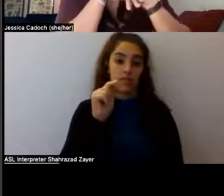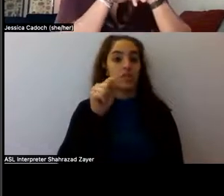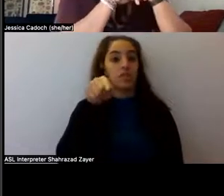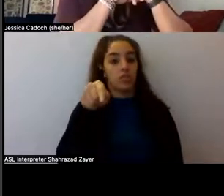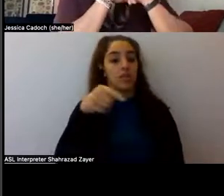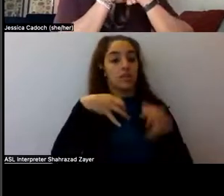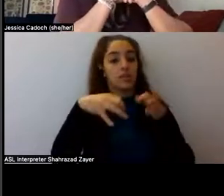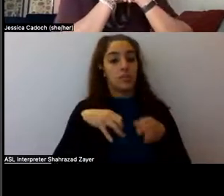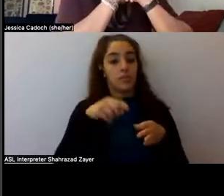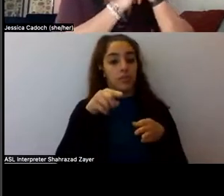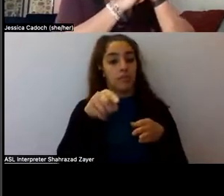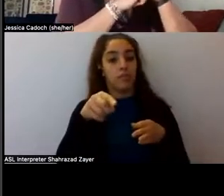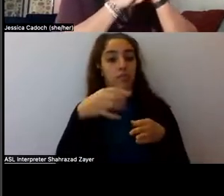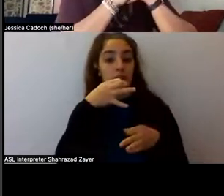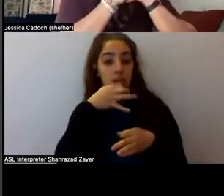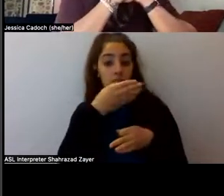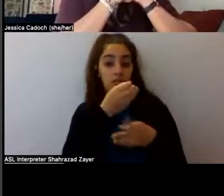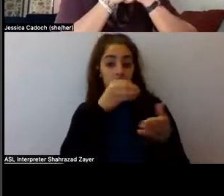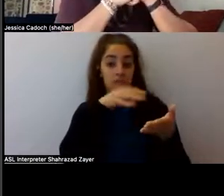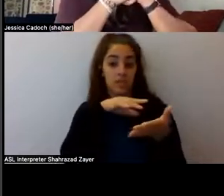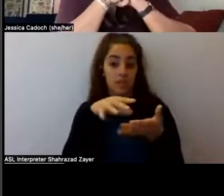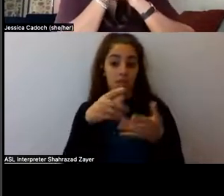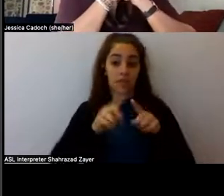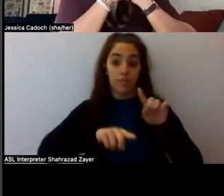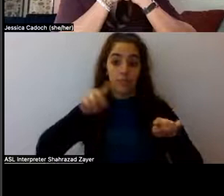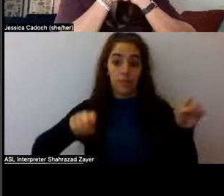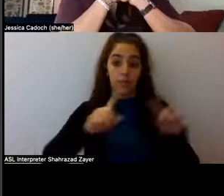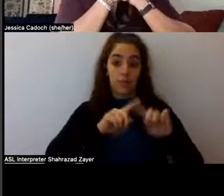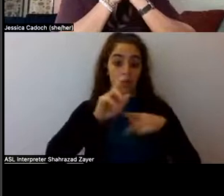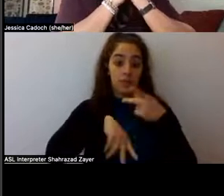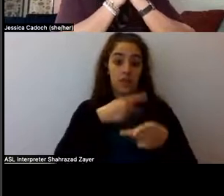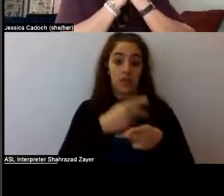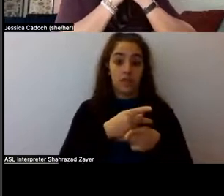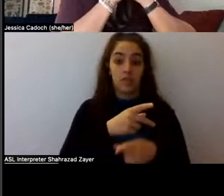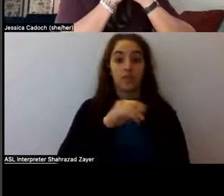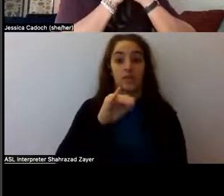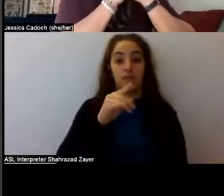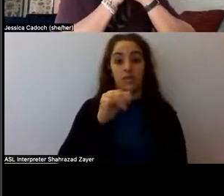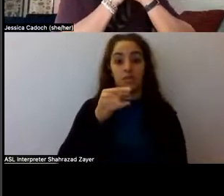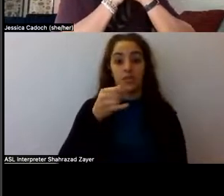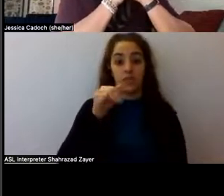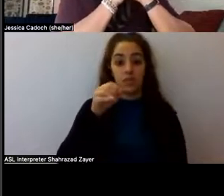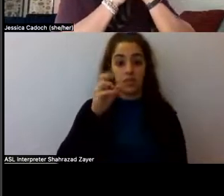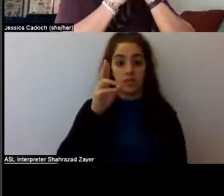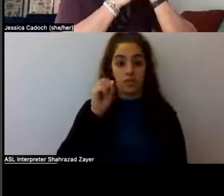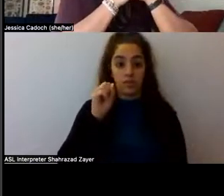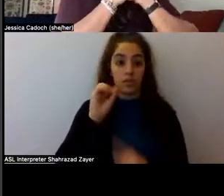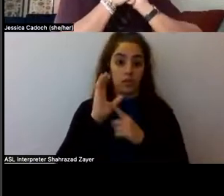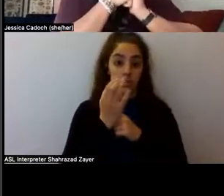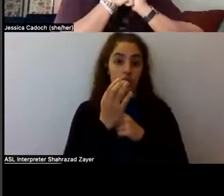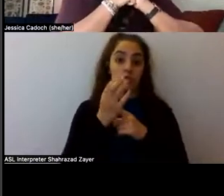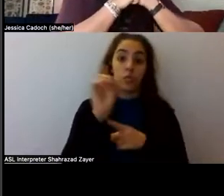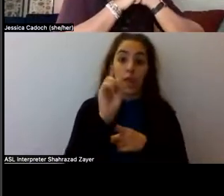has been studying various, uh, indigenous cultures around, um, um, I believe it's Peru,